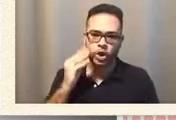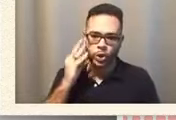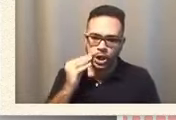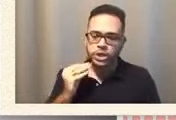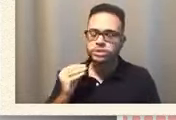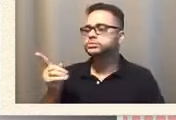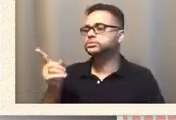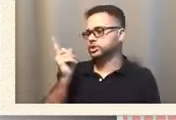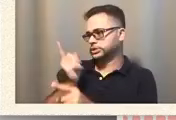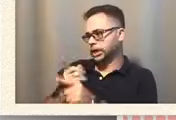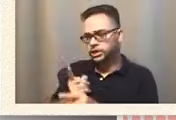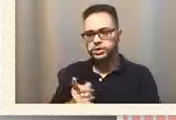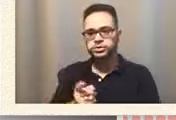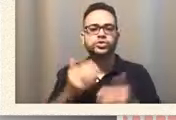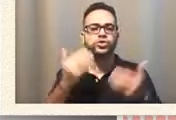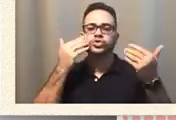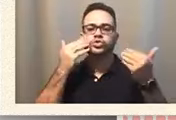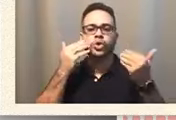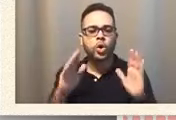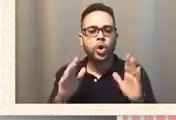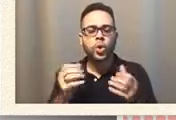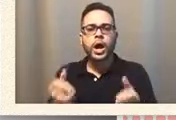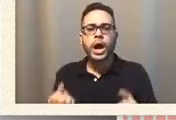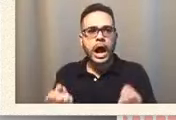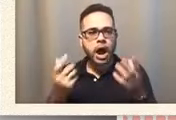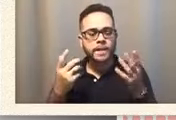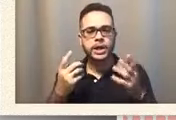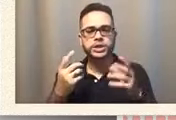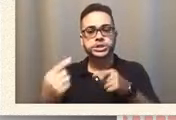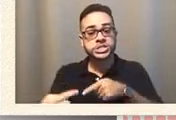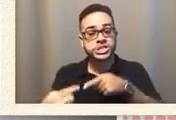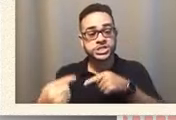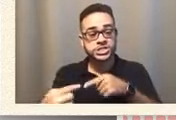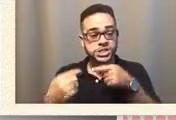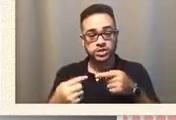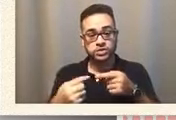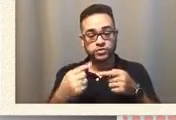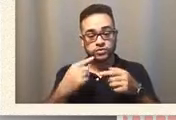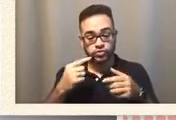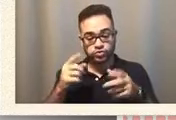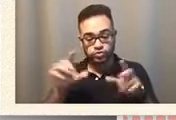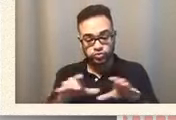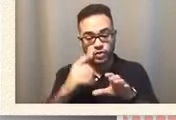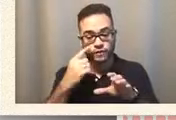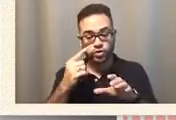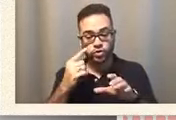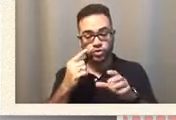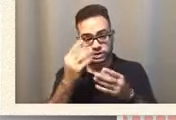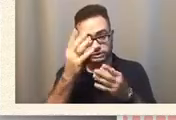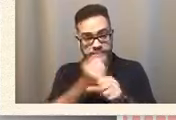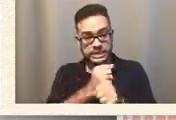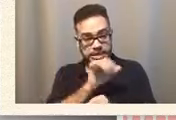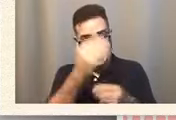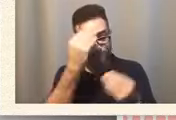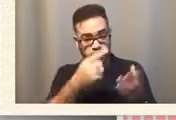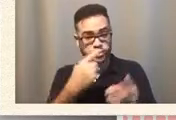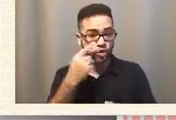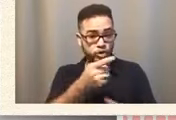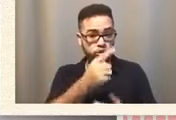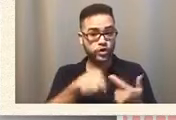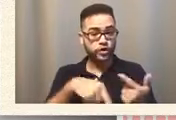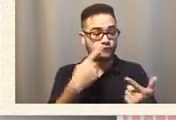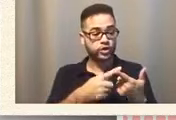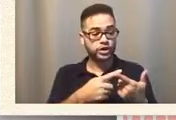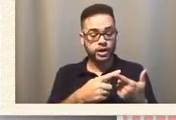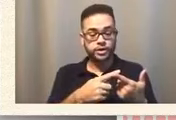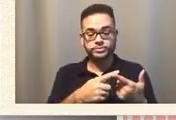digging and grappling that person had to do to be able to get that information to them. Exactly. Sometimes I